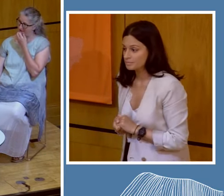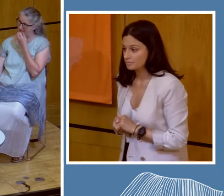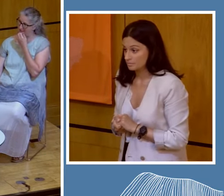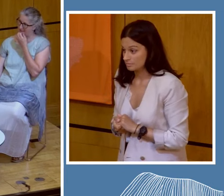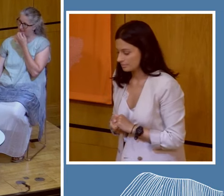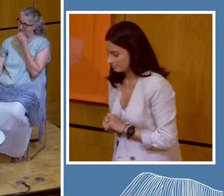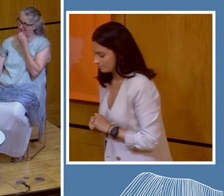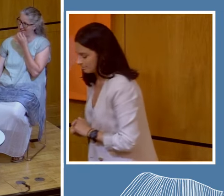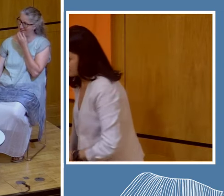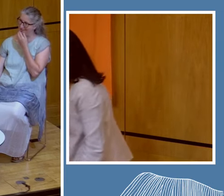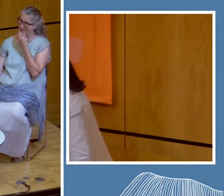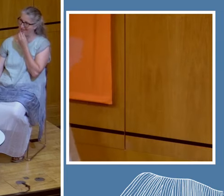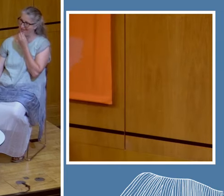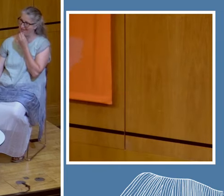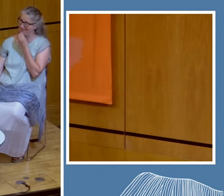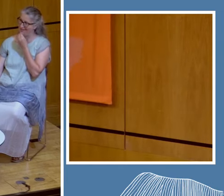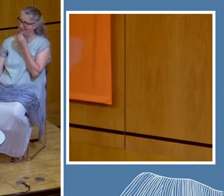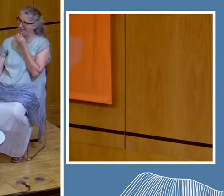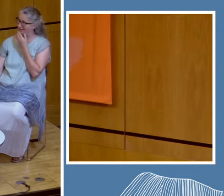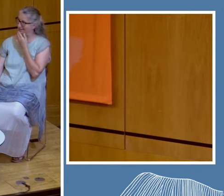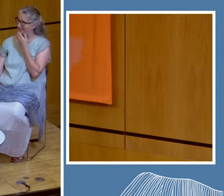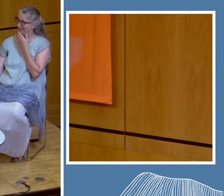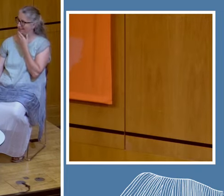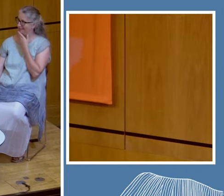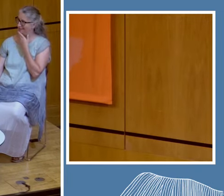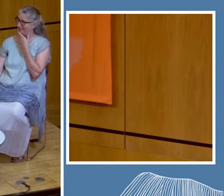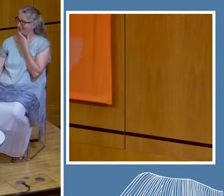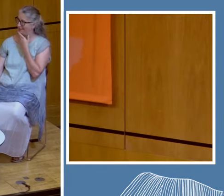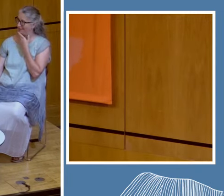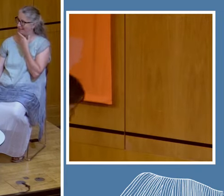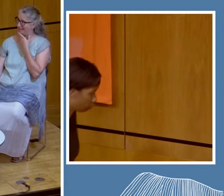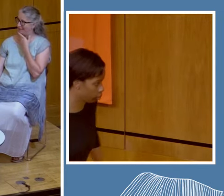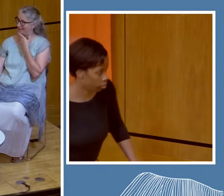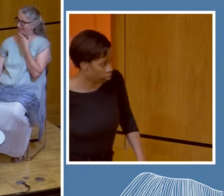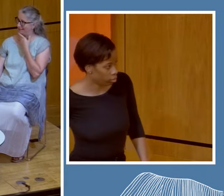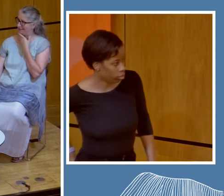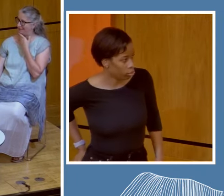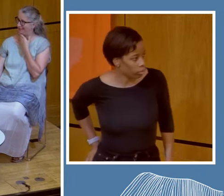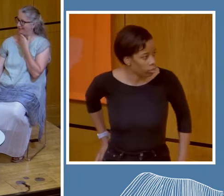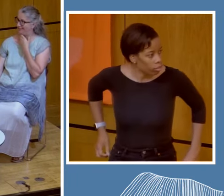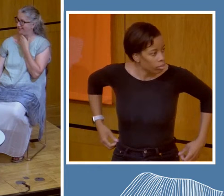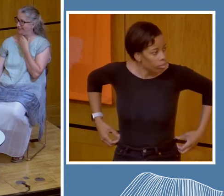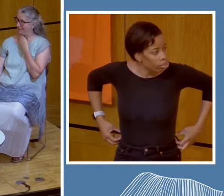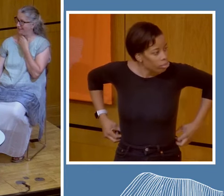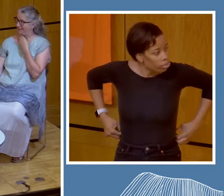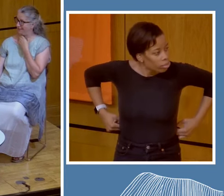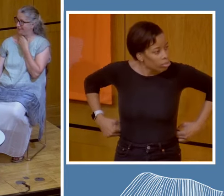want anybody in particular to answer that question or did you want to, does anybody feel confident answering that?